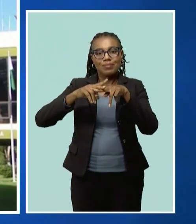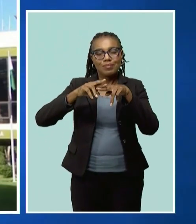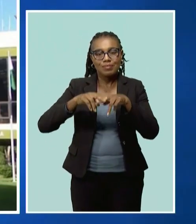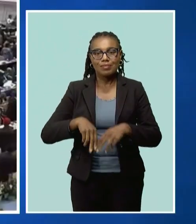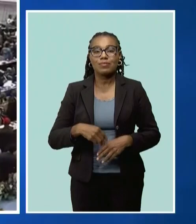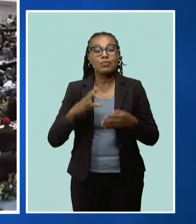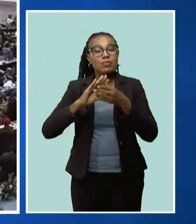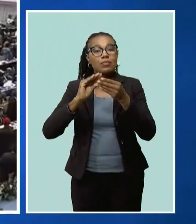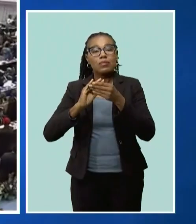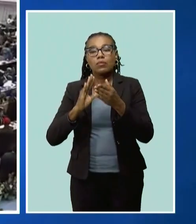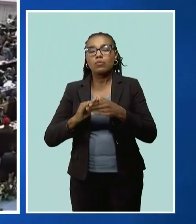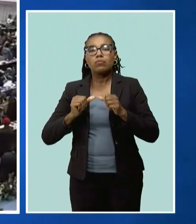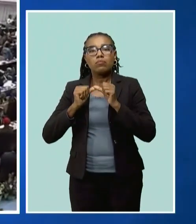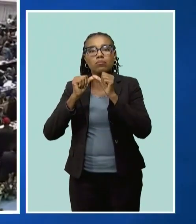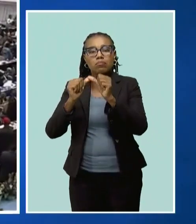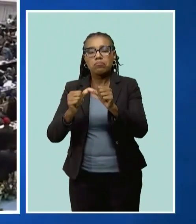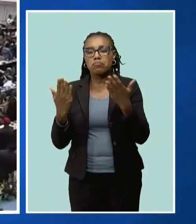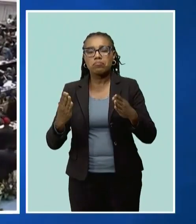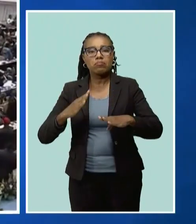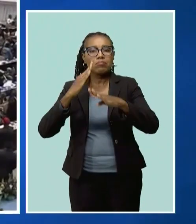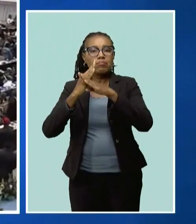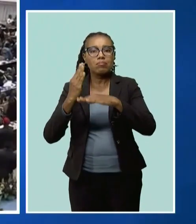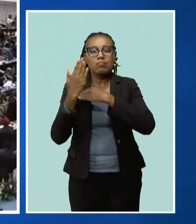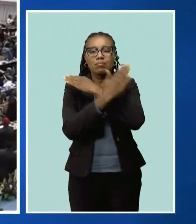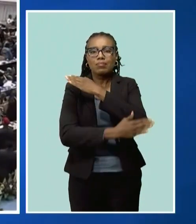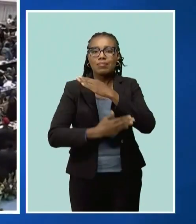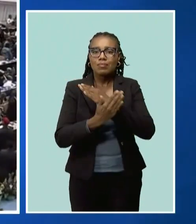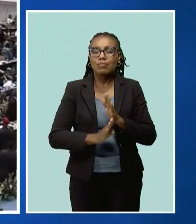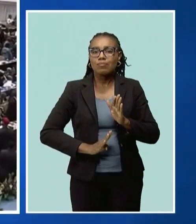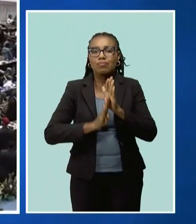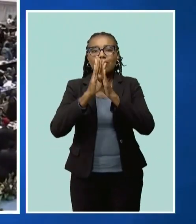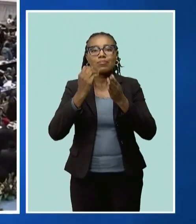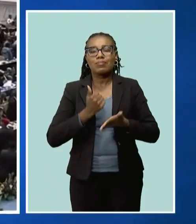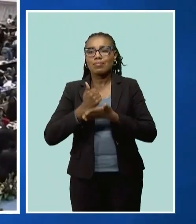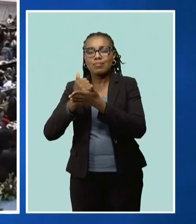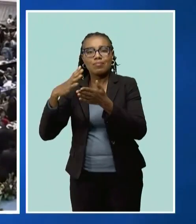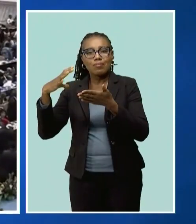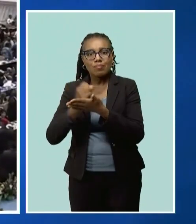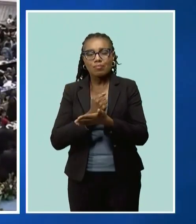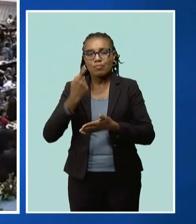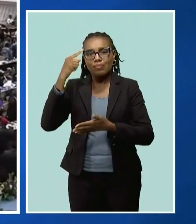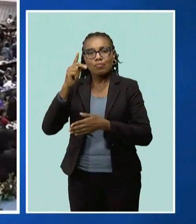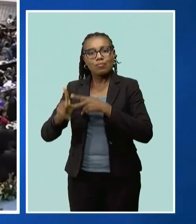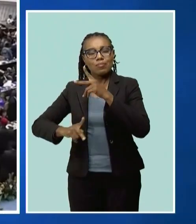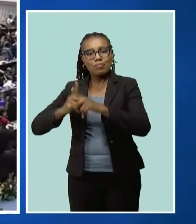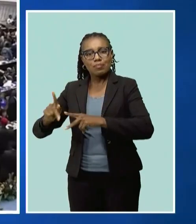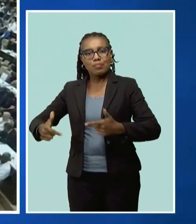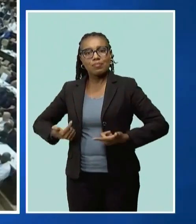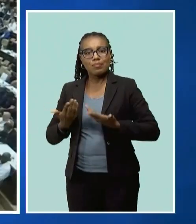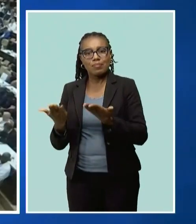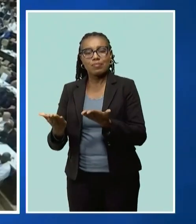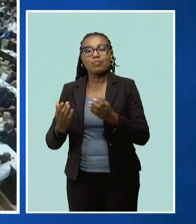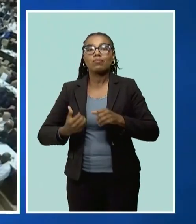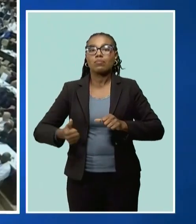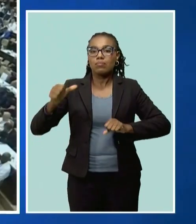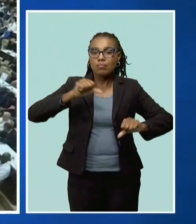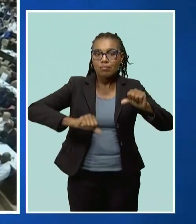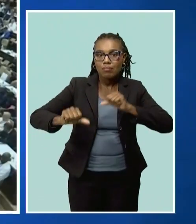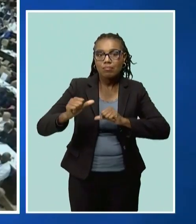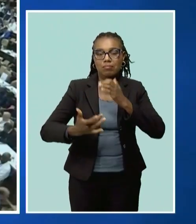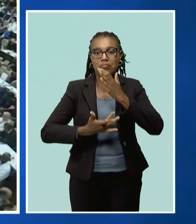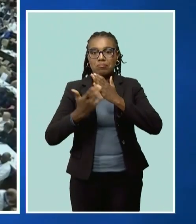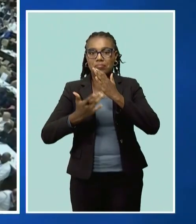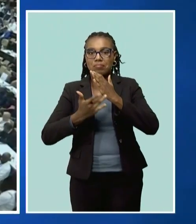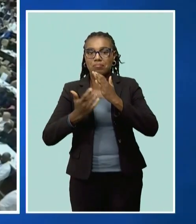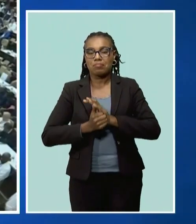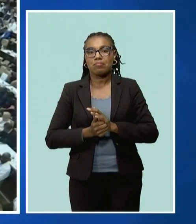impeding the ability of countries to provide opportunities for their citizens, especially in the area of science and technology. The summit was